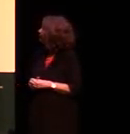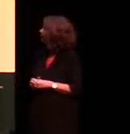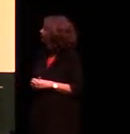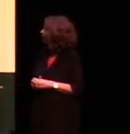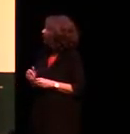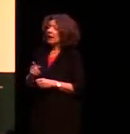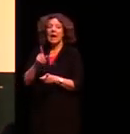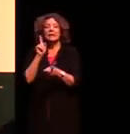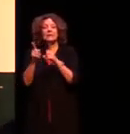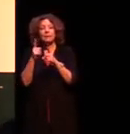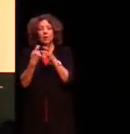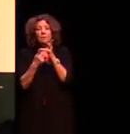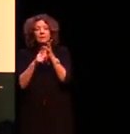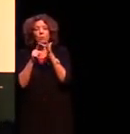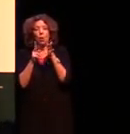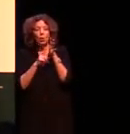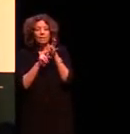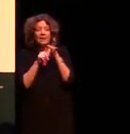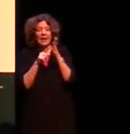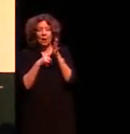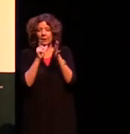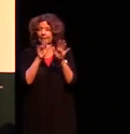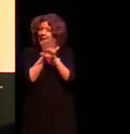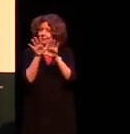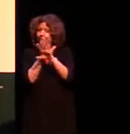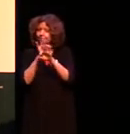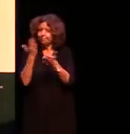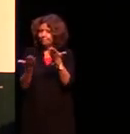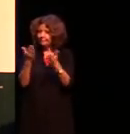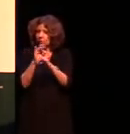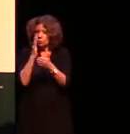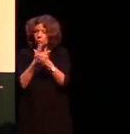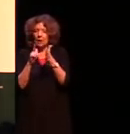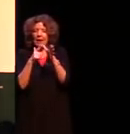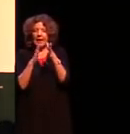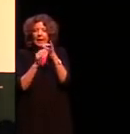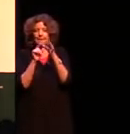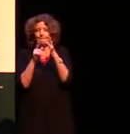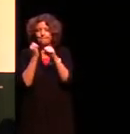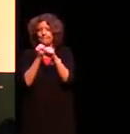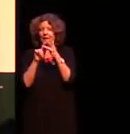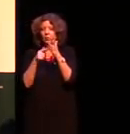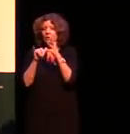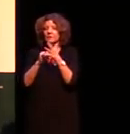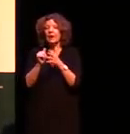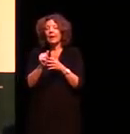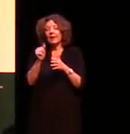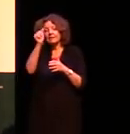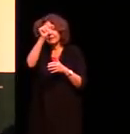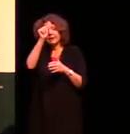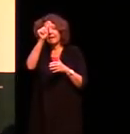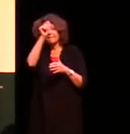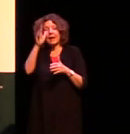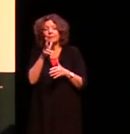so sometimes the role of a noun can be ambiguous as in this famous joke from Groucho